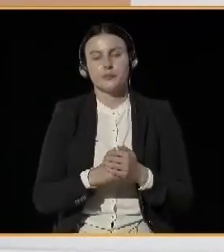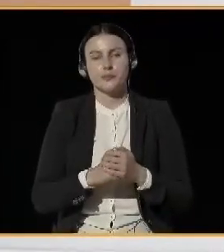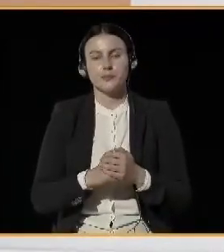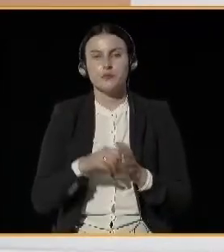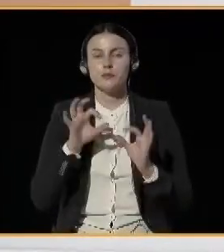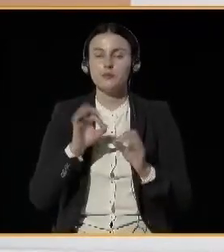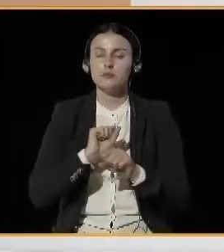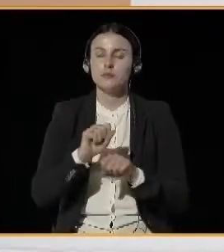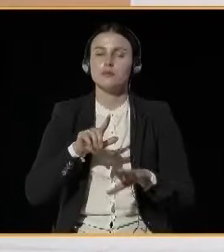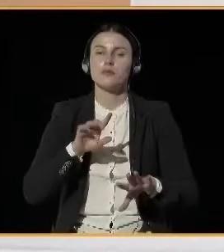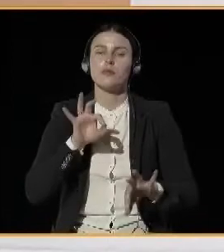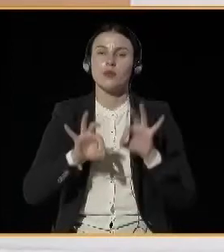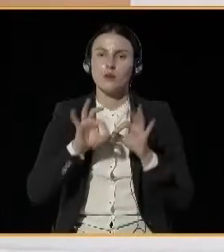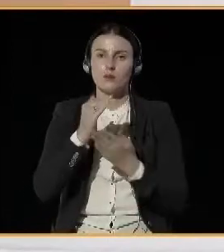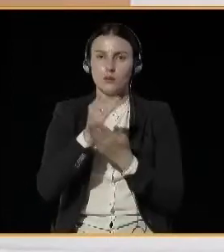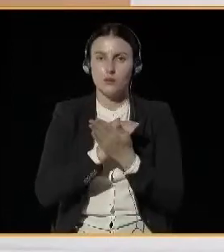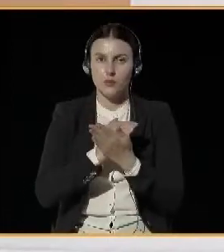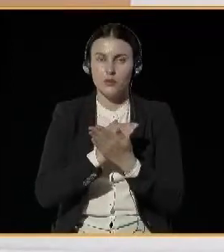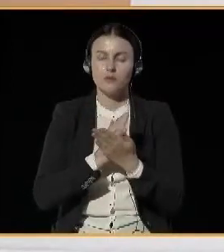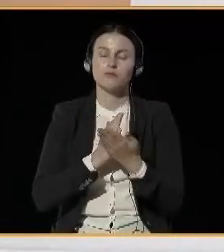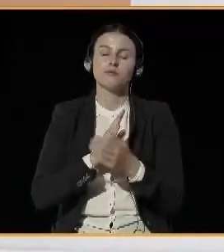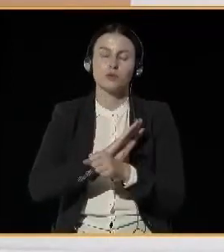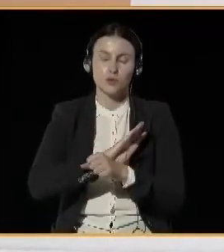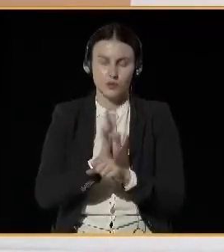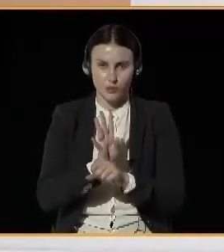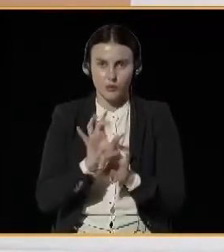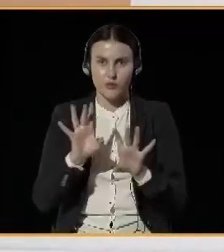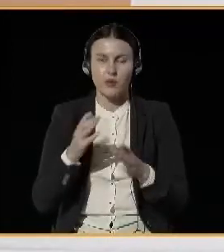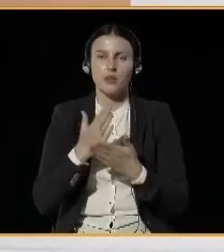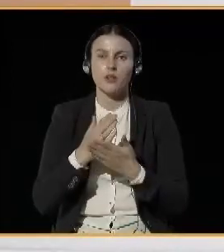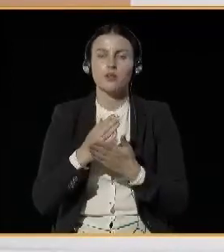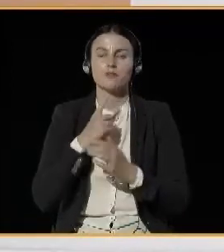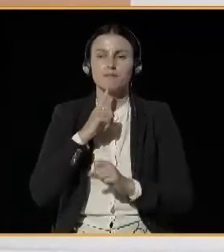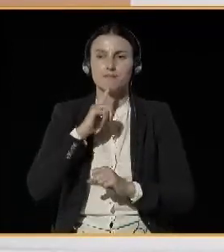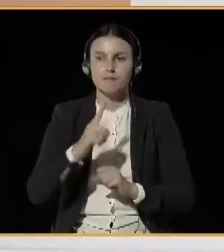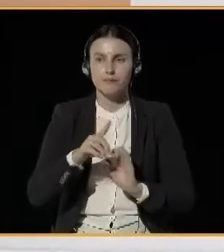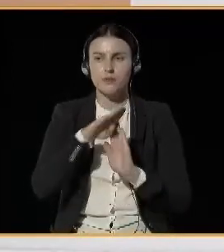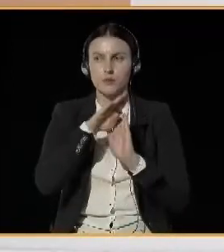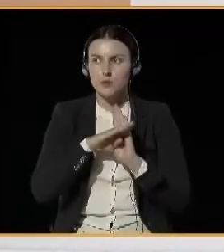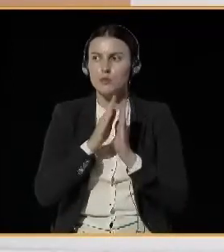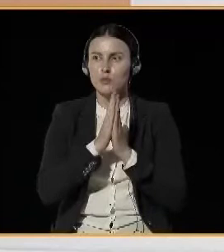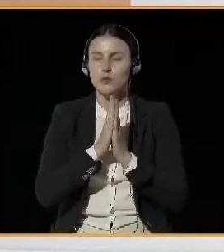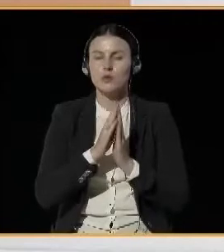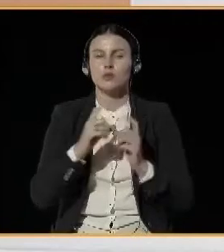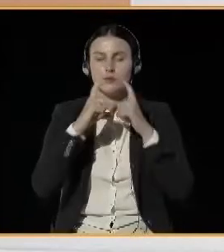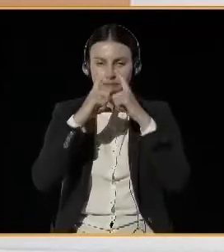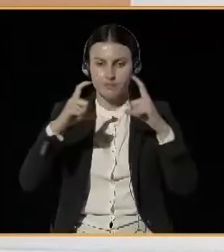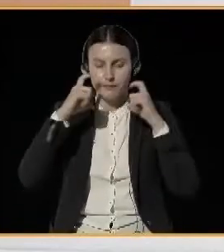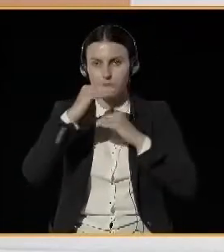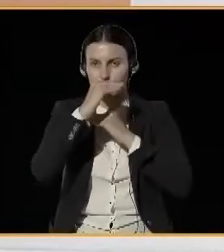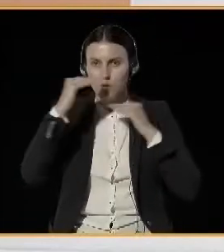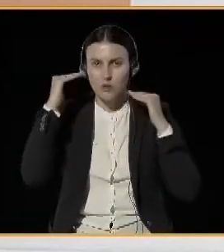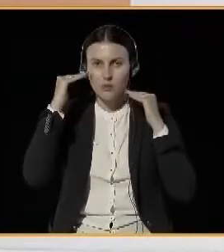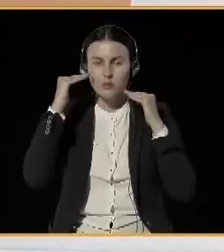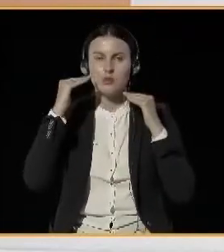pandemic we recommend for you to cover your mouth and noses in the common areas of